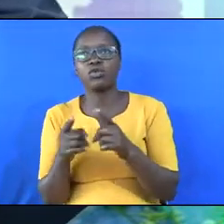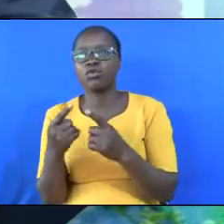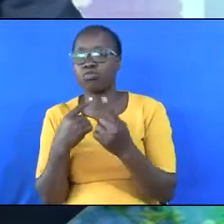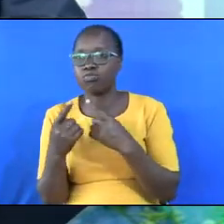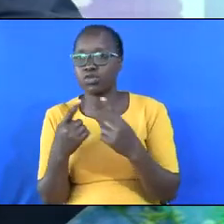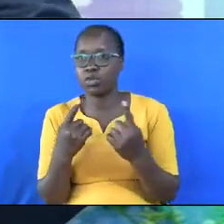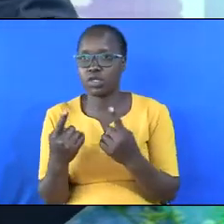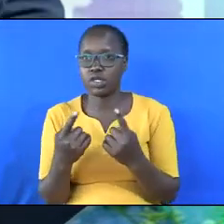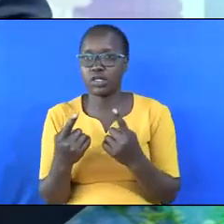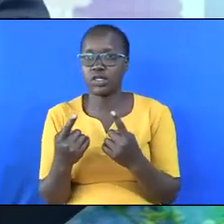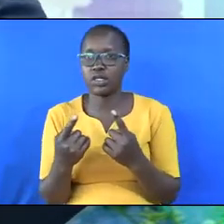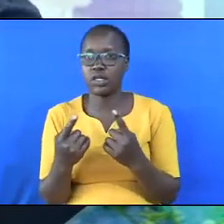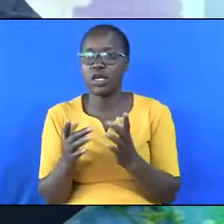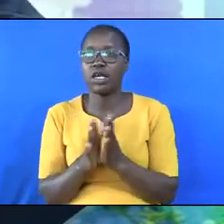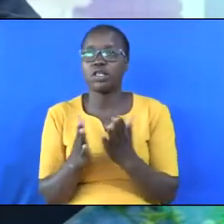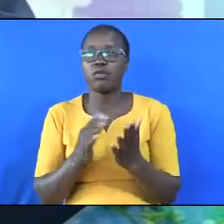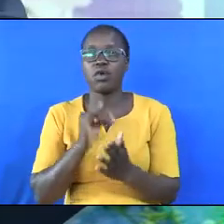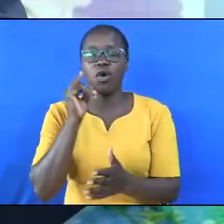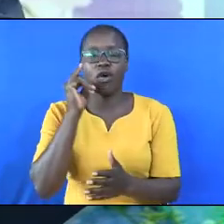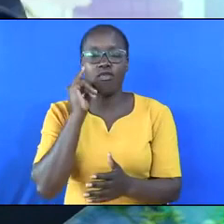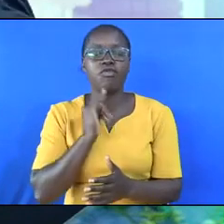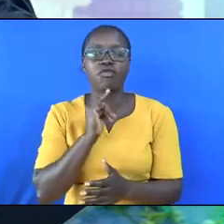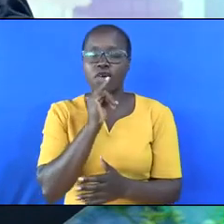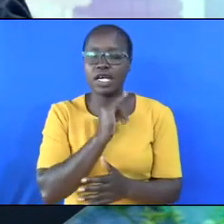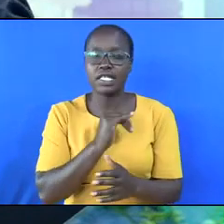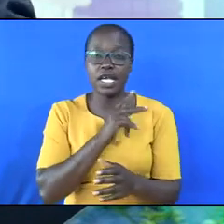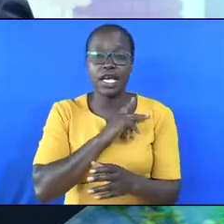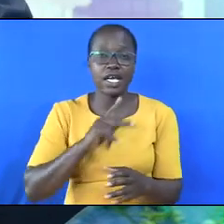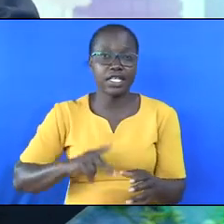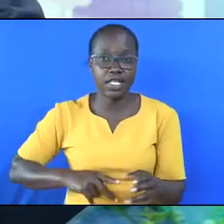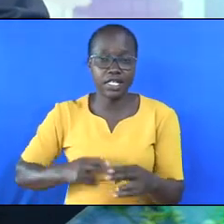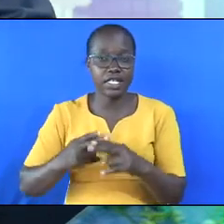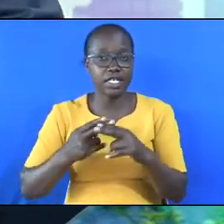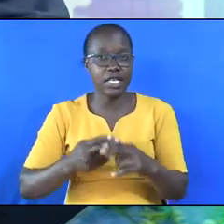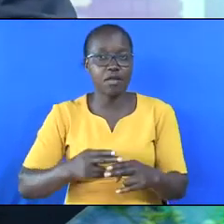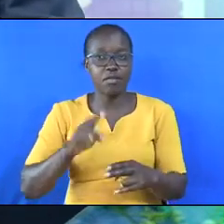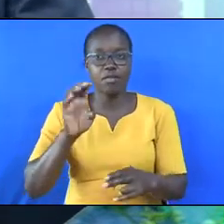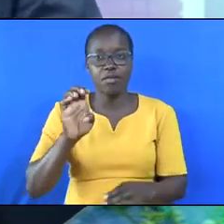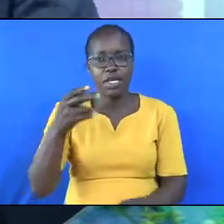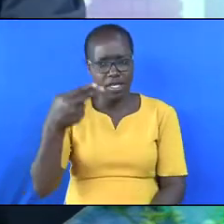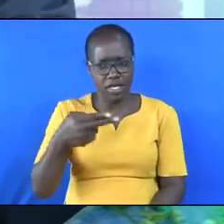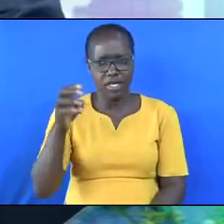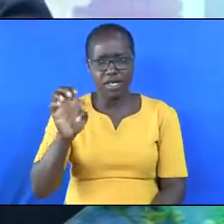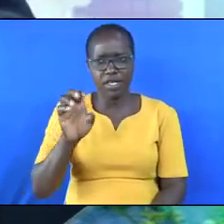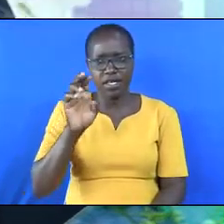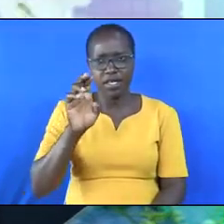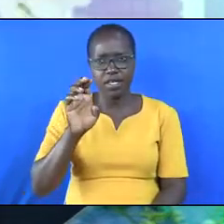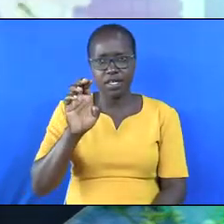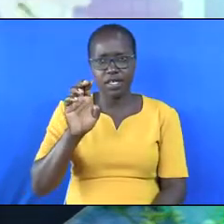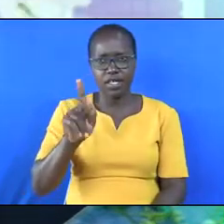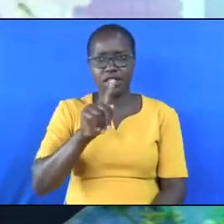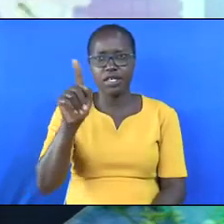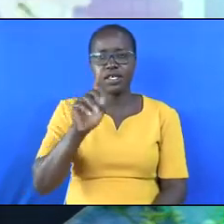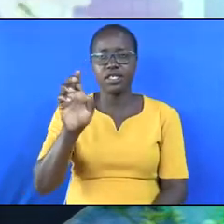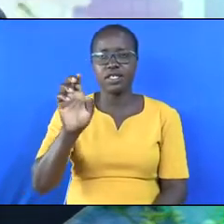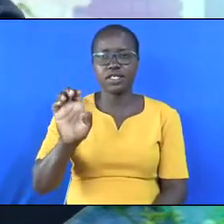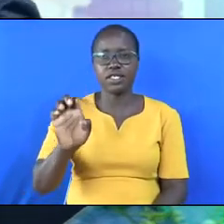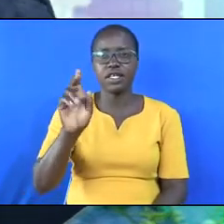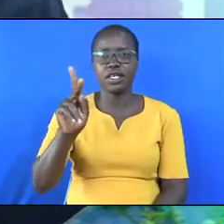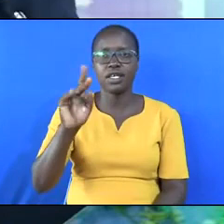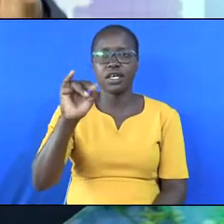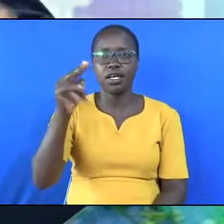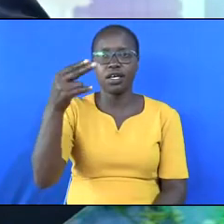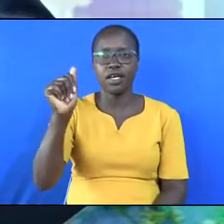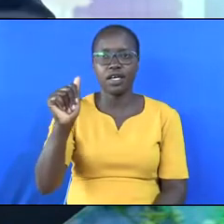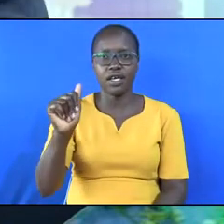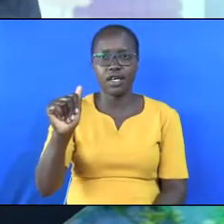in the book of Isaiah, a king named Hezekiah. The prophet came to Hezekiah and told him